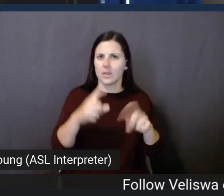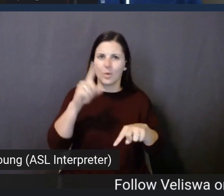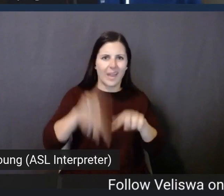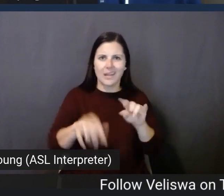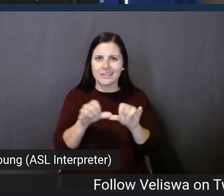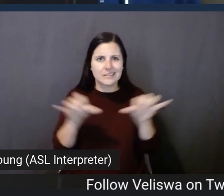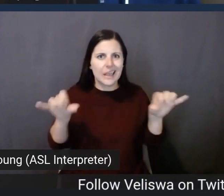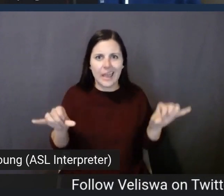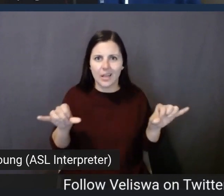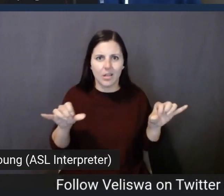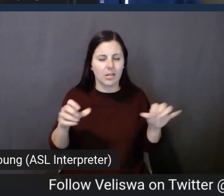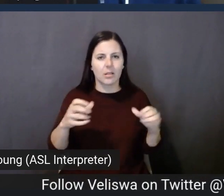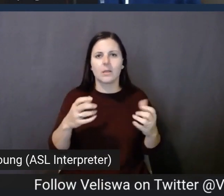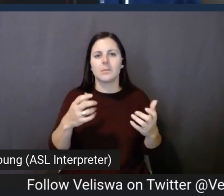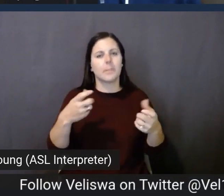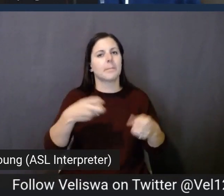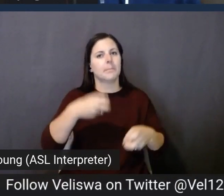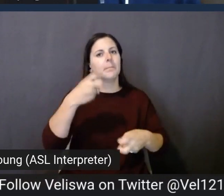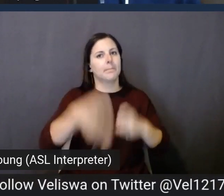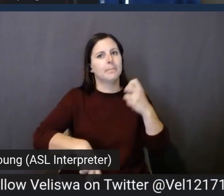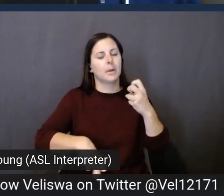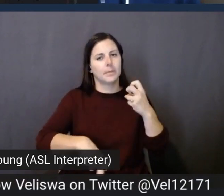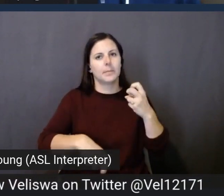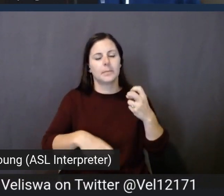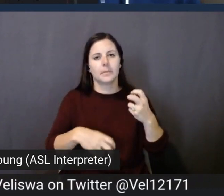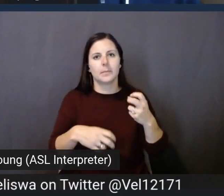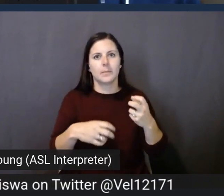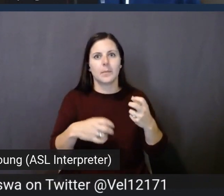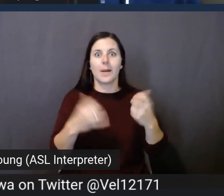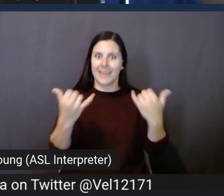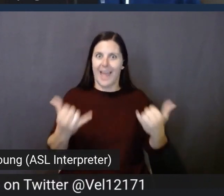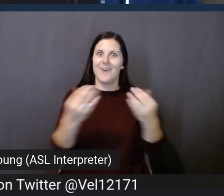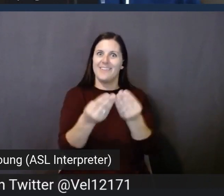that's the problem that we have tackled with this particular capability.